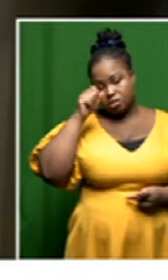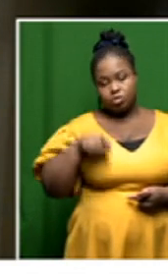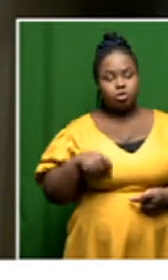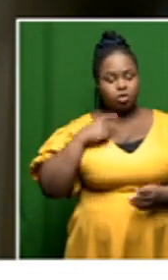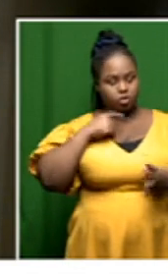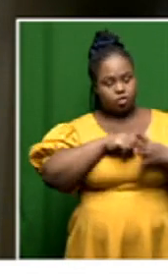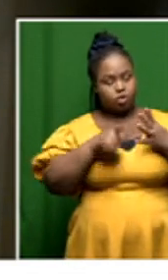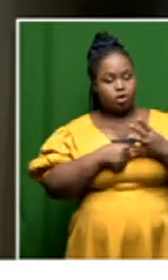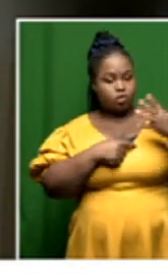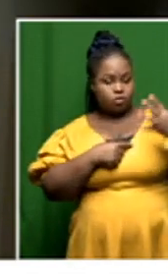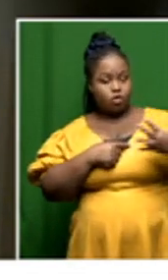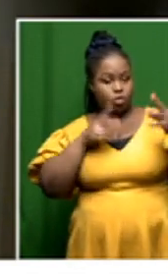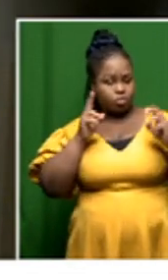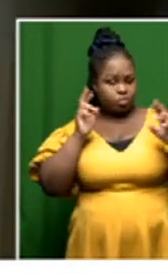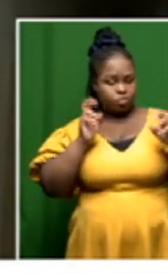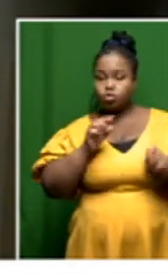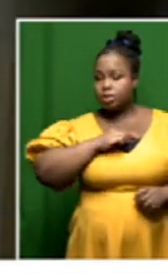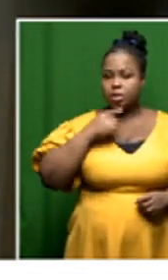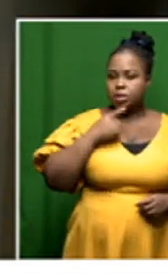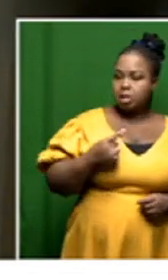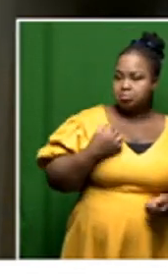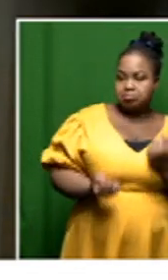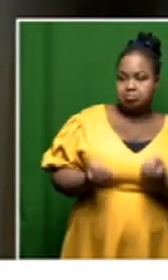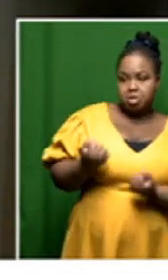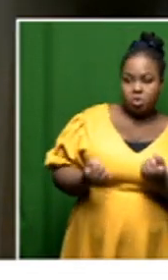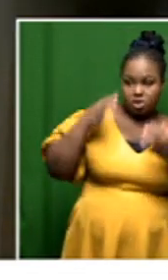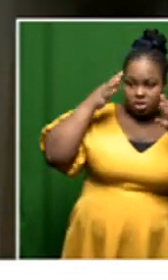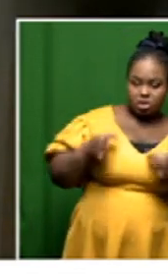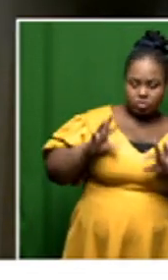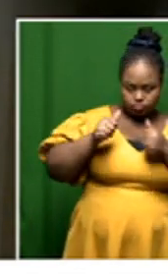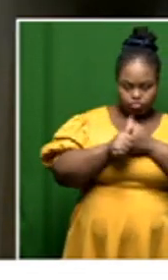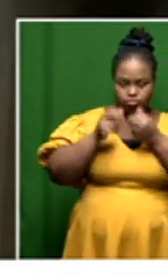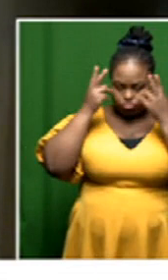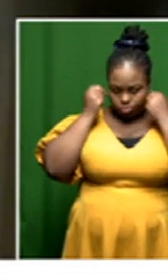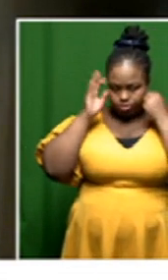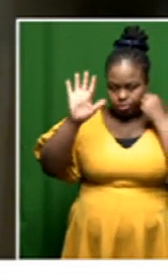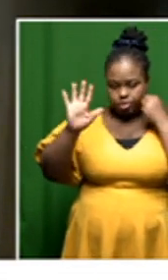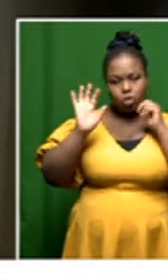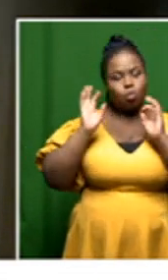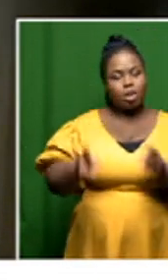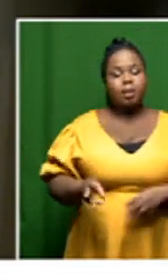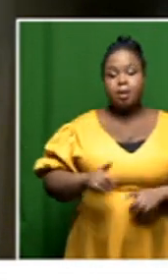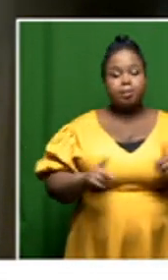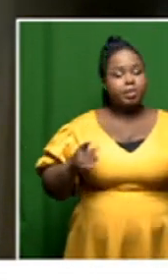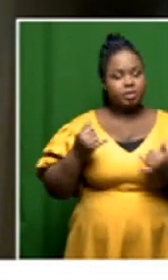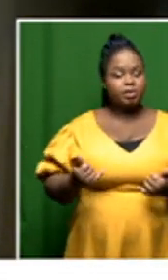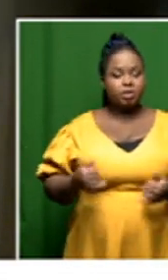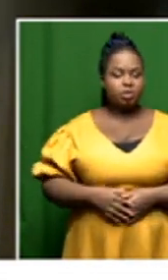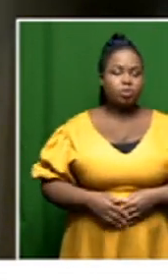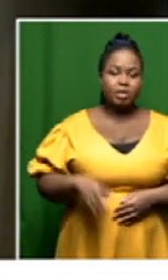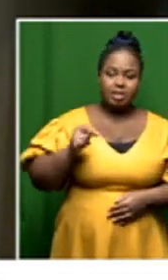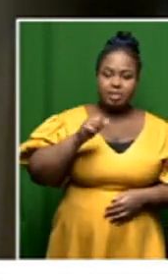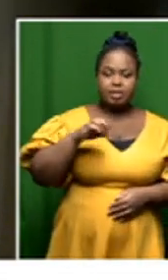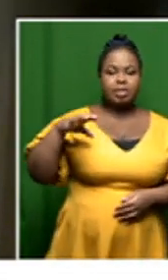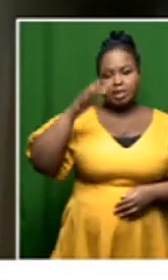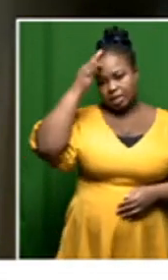credit for matter have said whatever the court decides we will abide by it we won't oppose yet it is the apart it is the